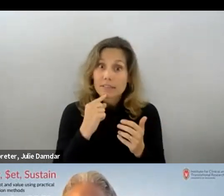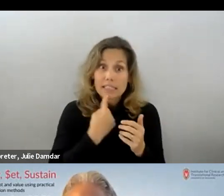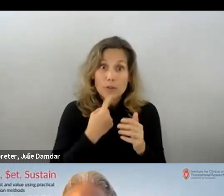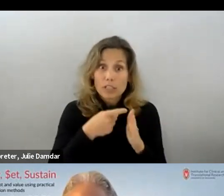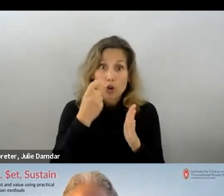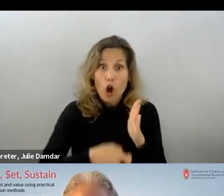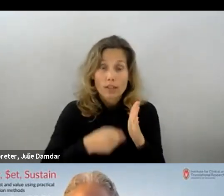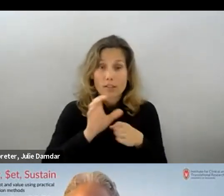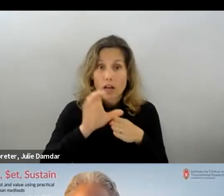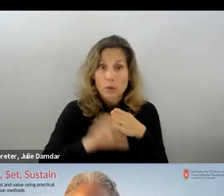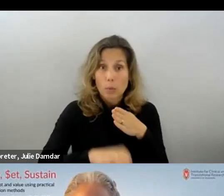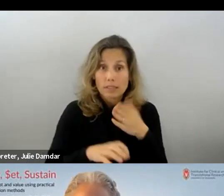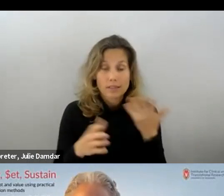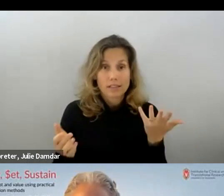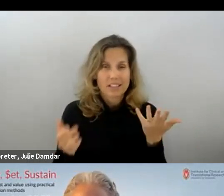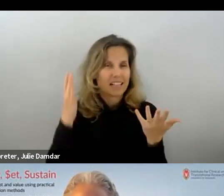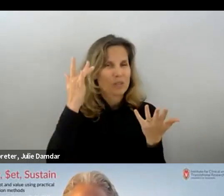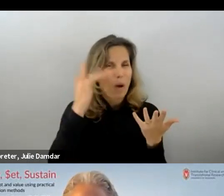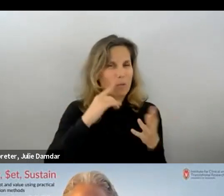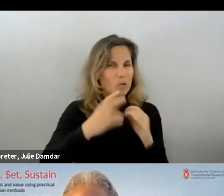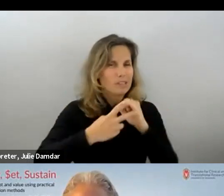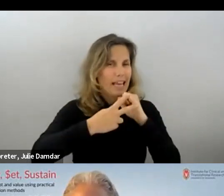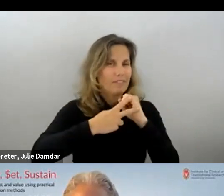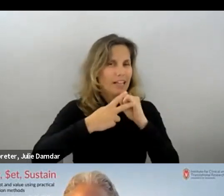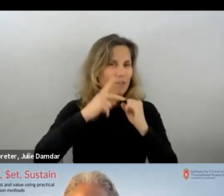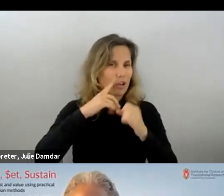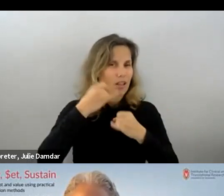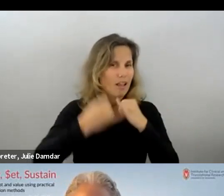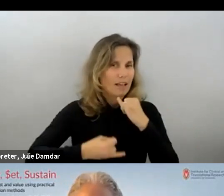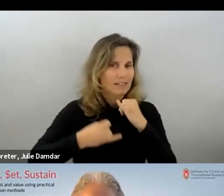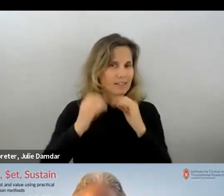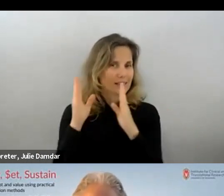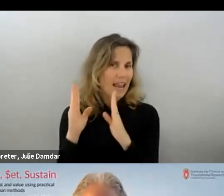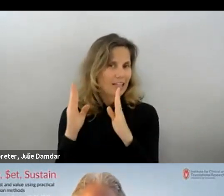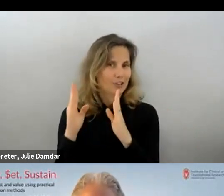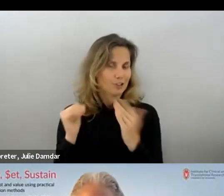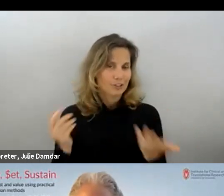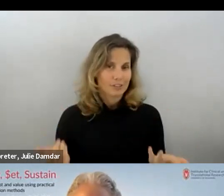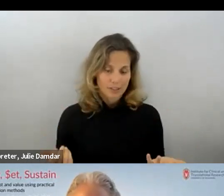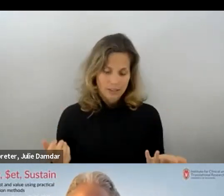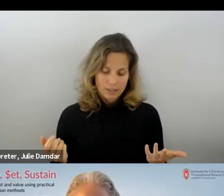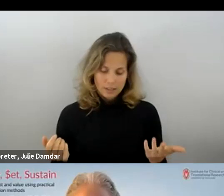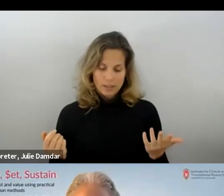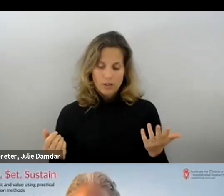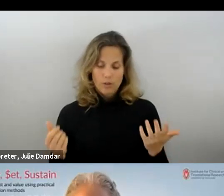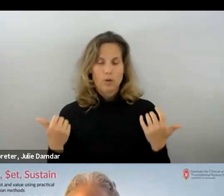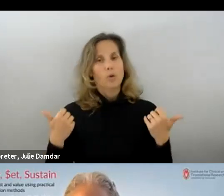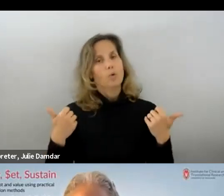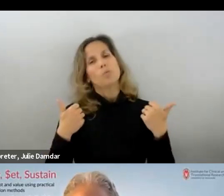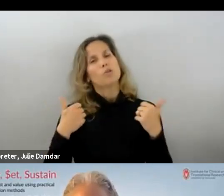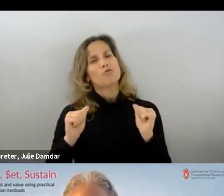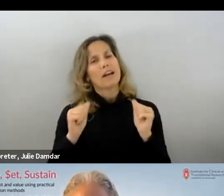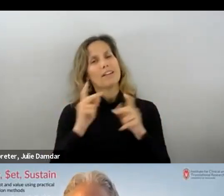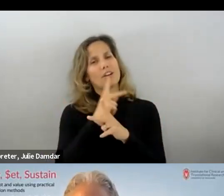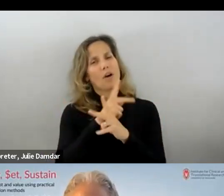And it's sort of why we're saving it for the last stage because, you know, we're looking to see what kind of an effect we can